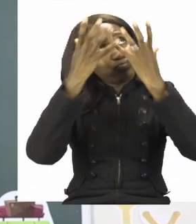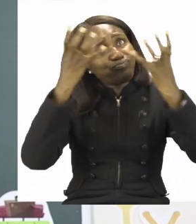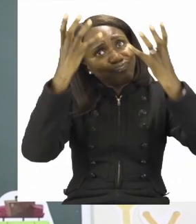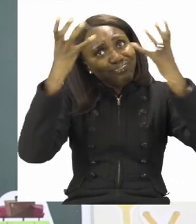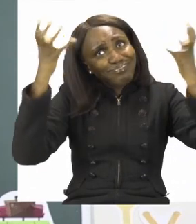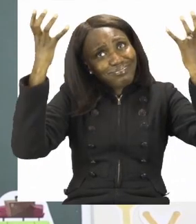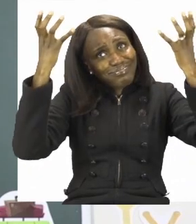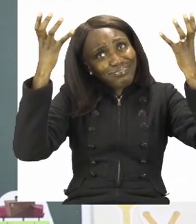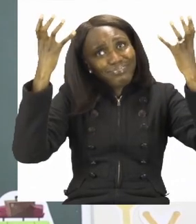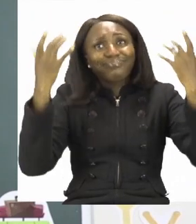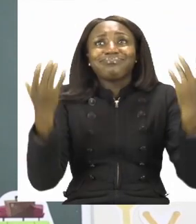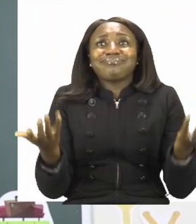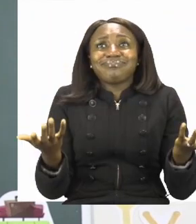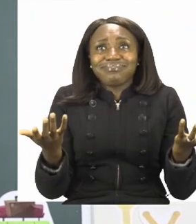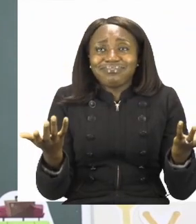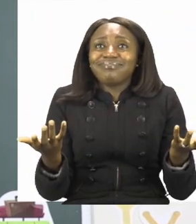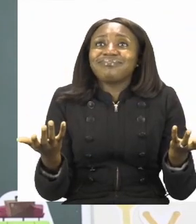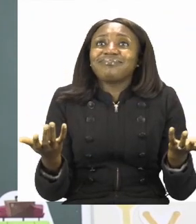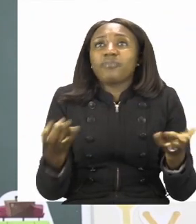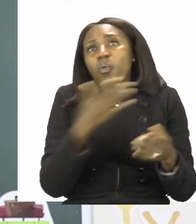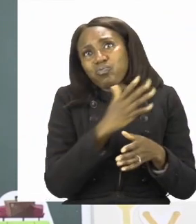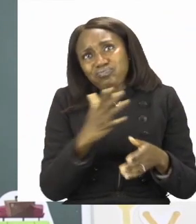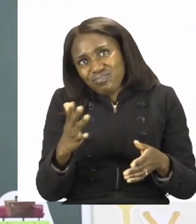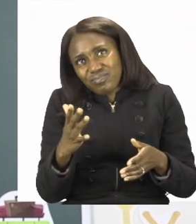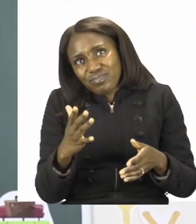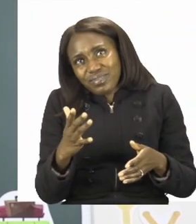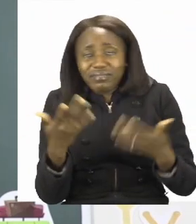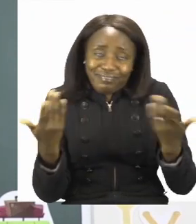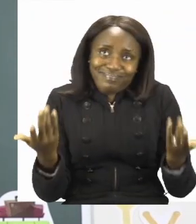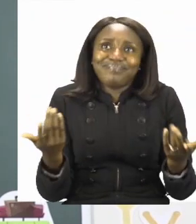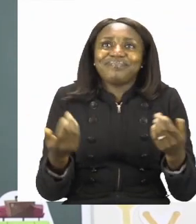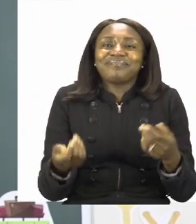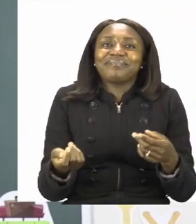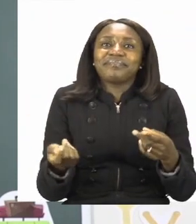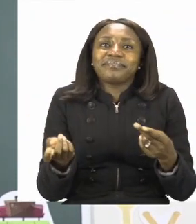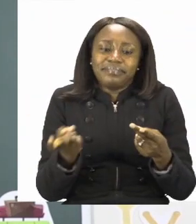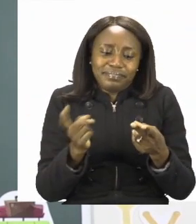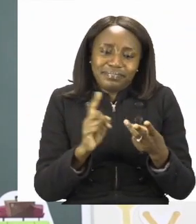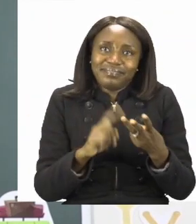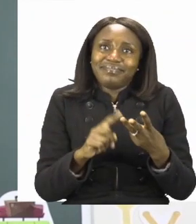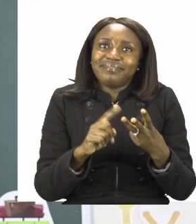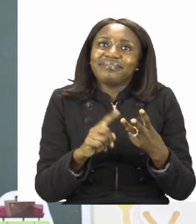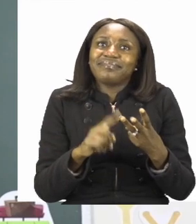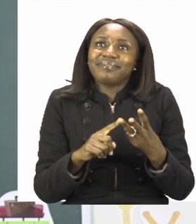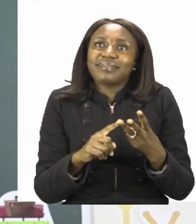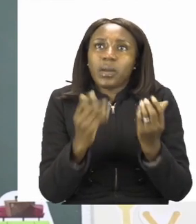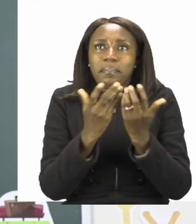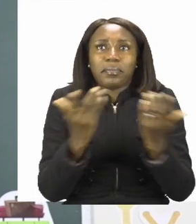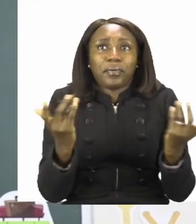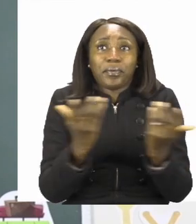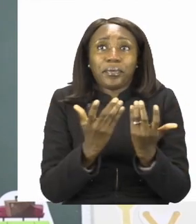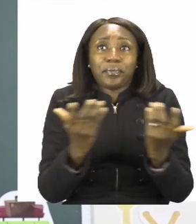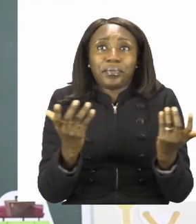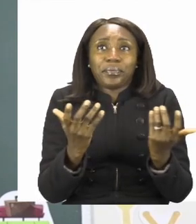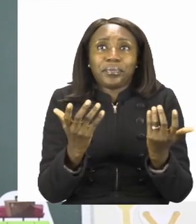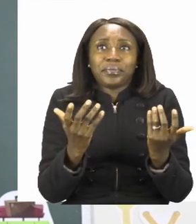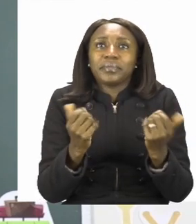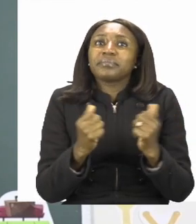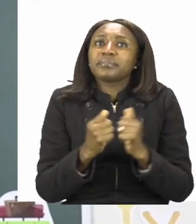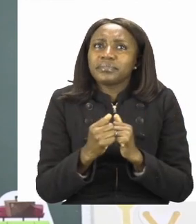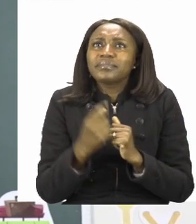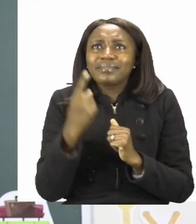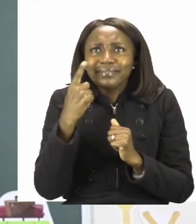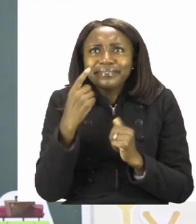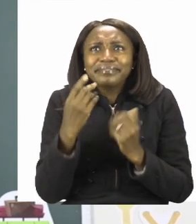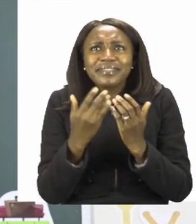but if it's your favourite colour you can use it as well. This one is green. Now we can see that